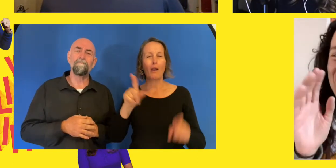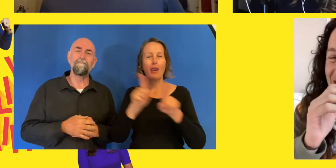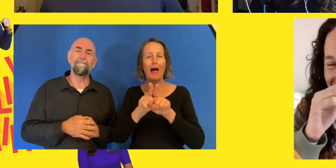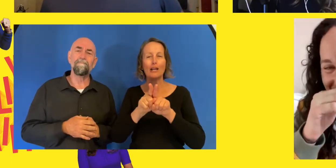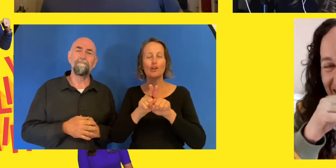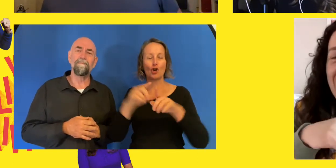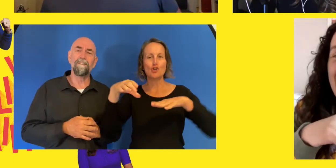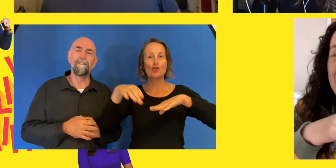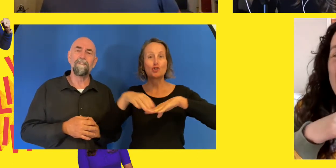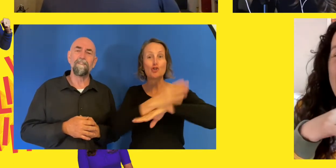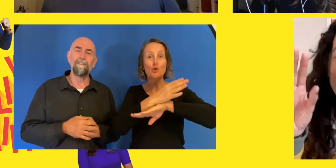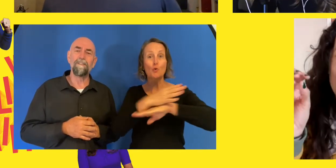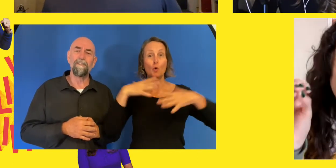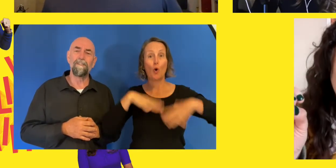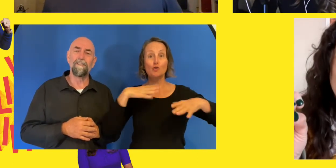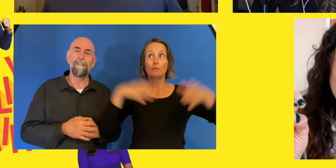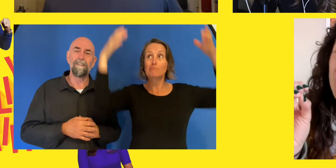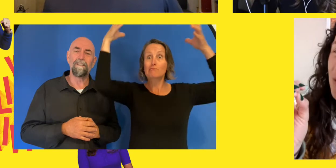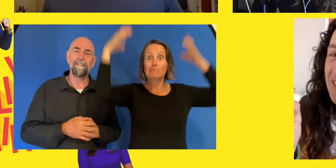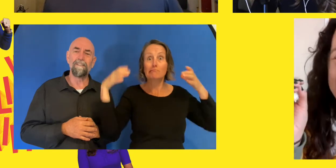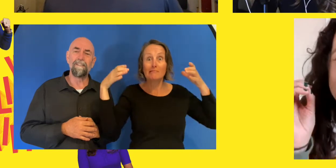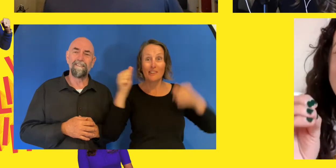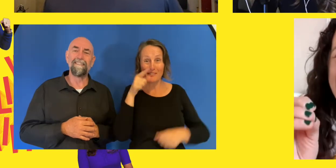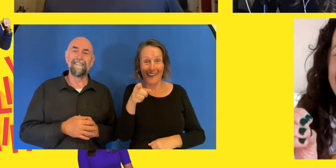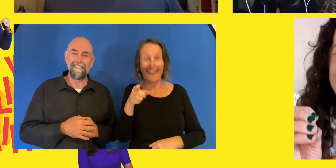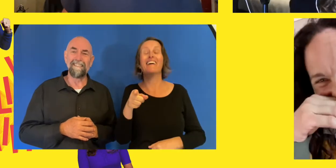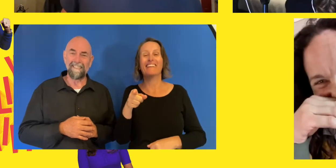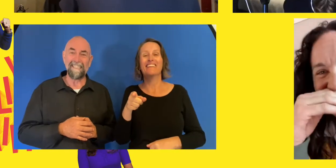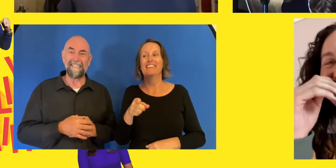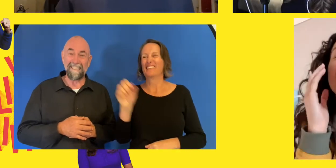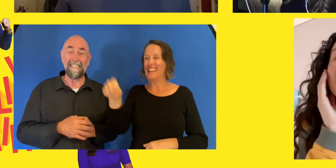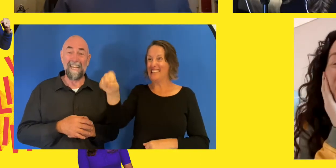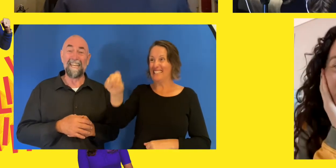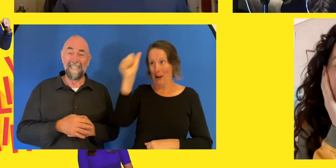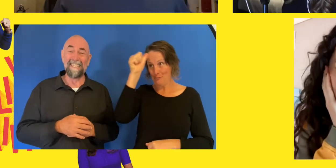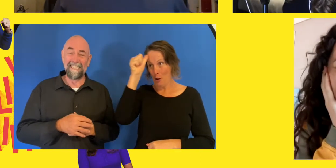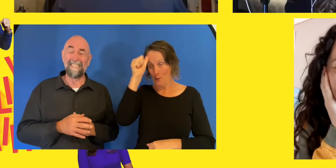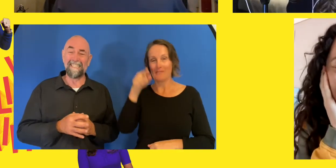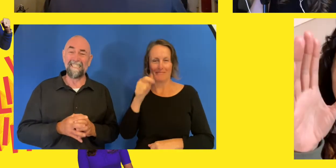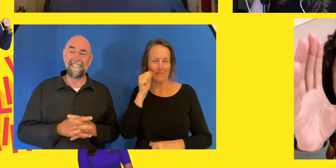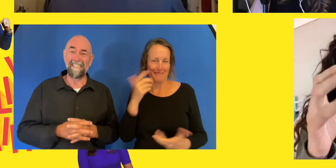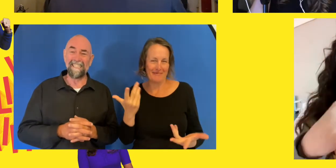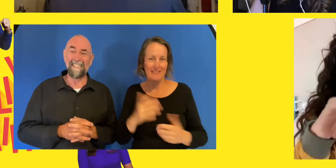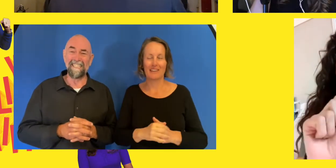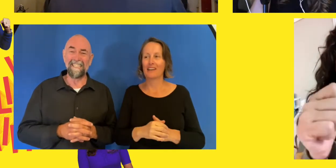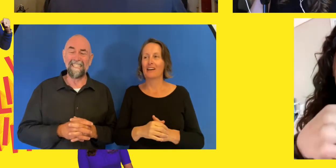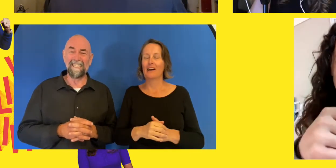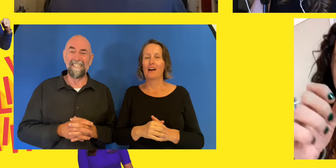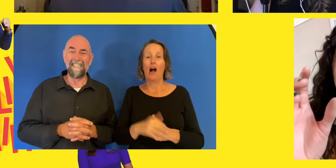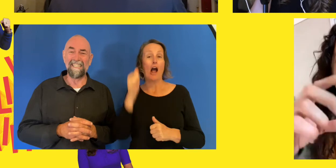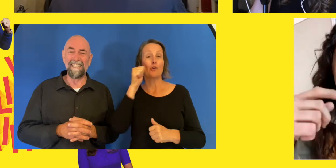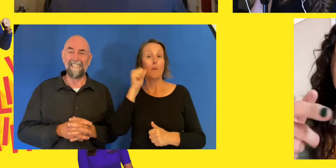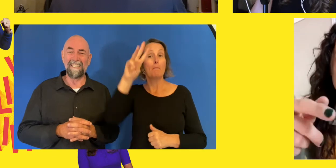got to wear the Lizzie I want the shooey costume. I want to wear that big head. What's your superstition? On my poles,